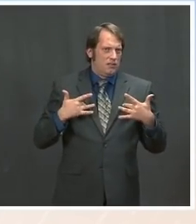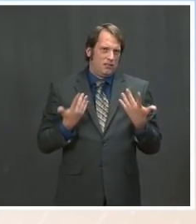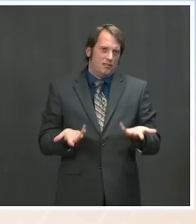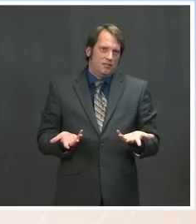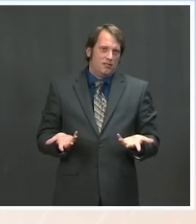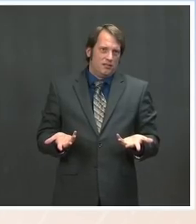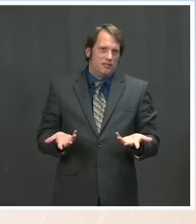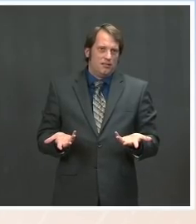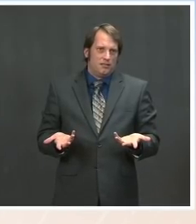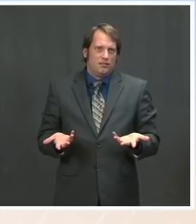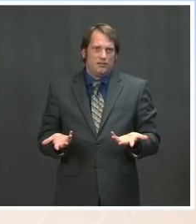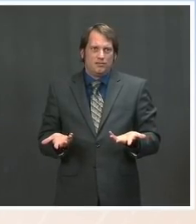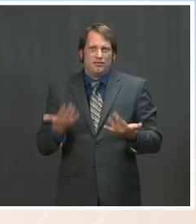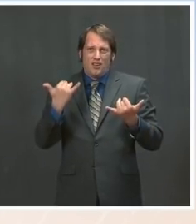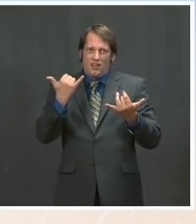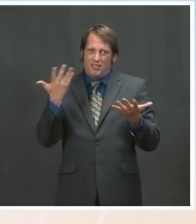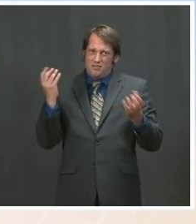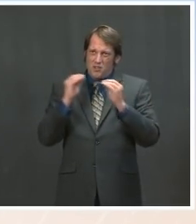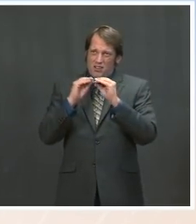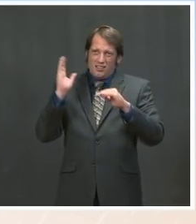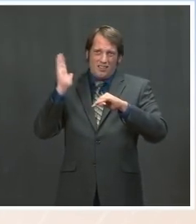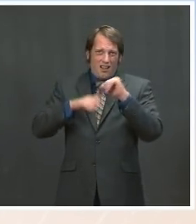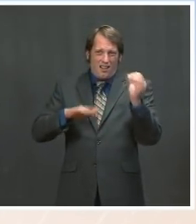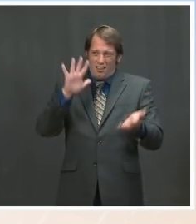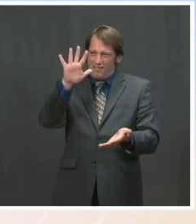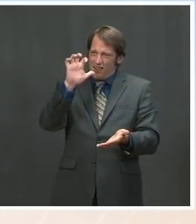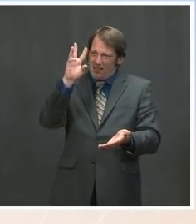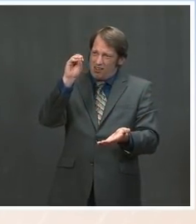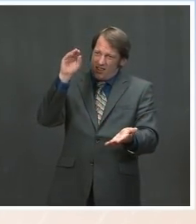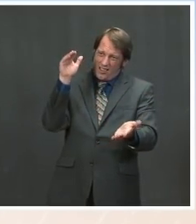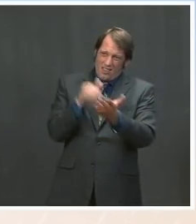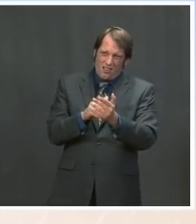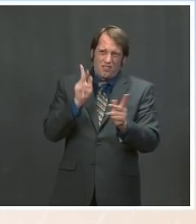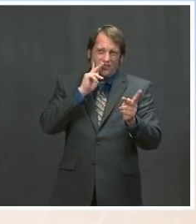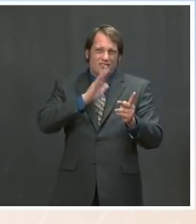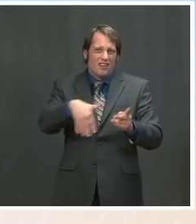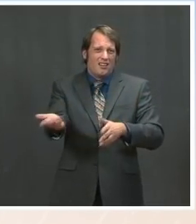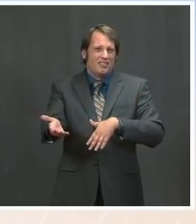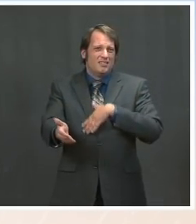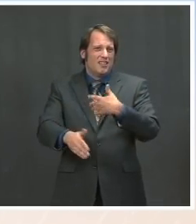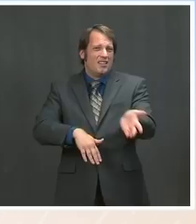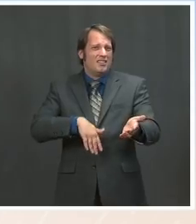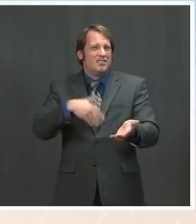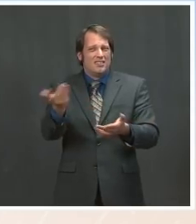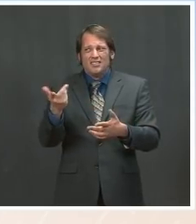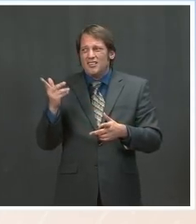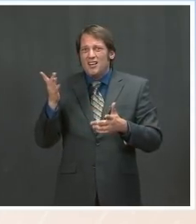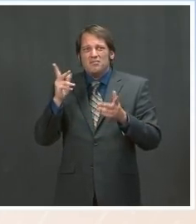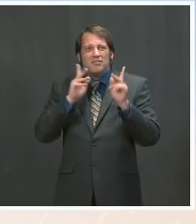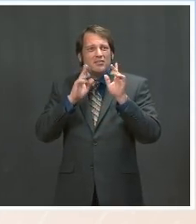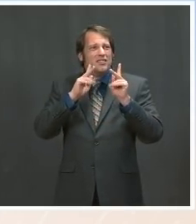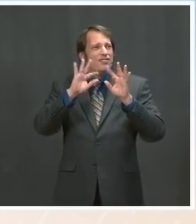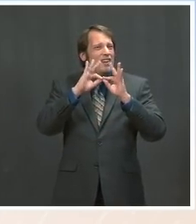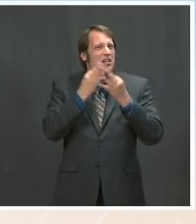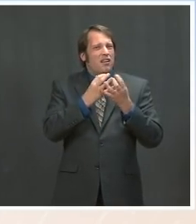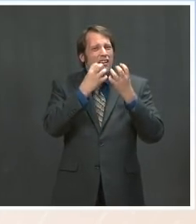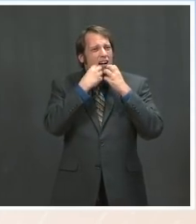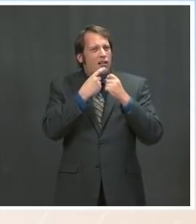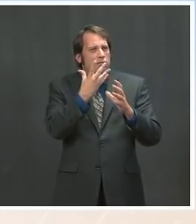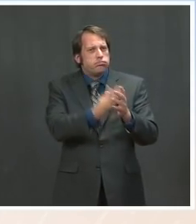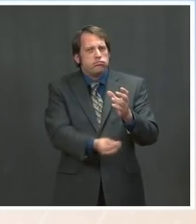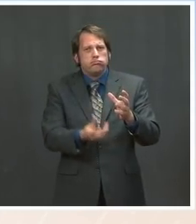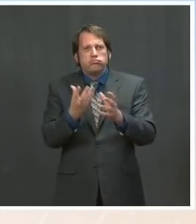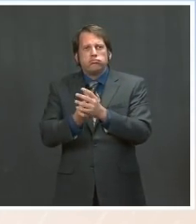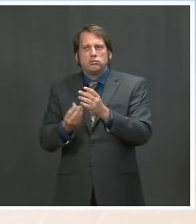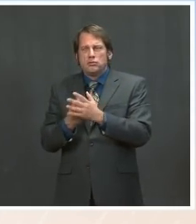560,000, I believe, people have died. People are worried about their loved ones, their family, and they want to hear more on what we're doing. I